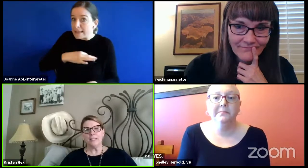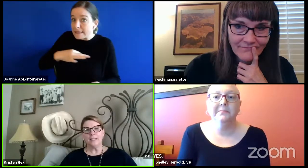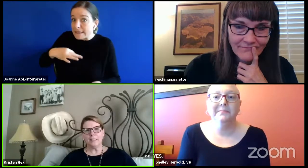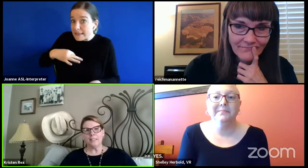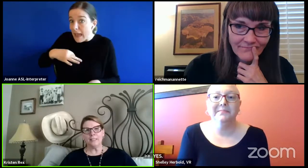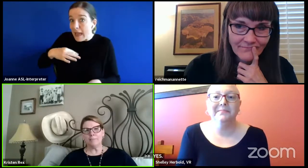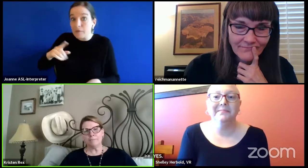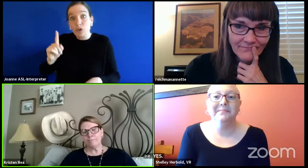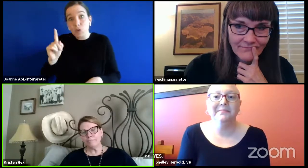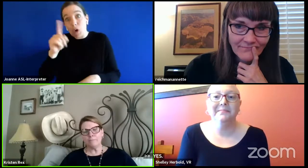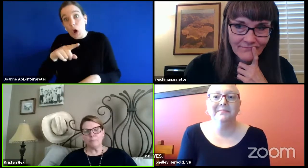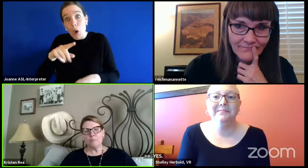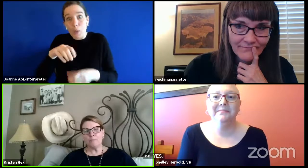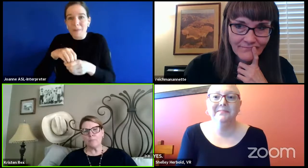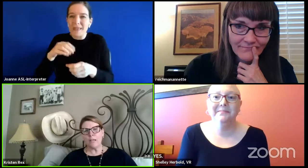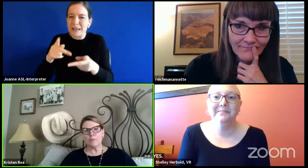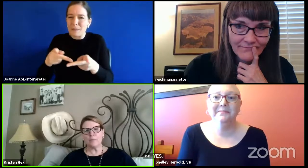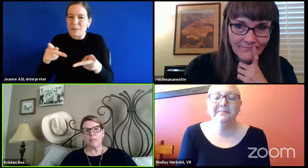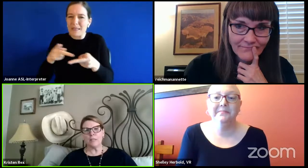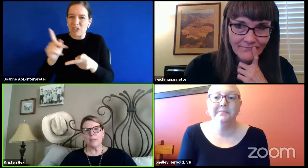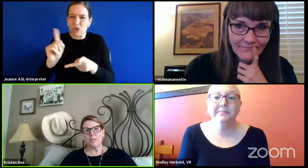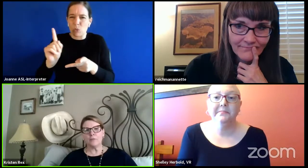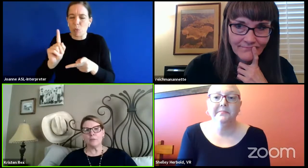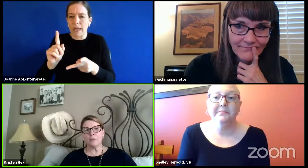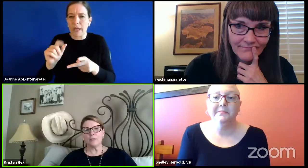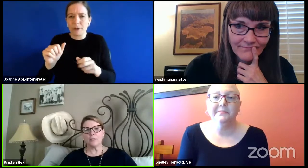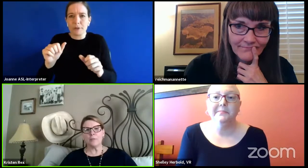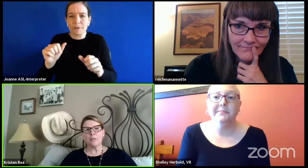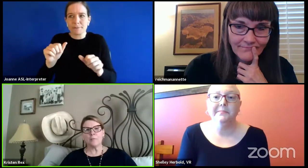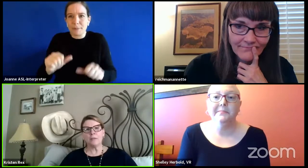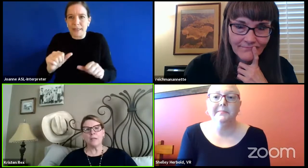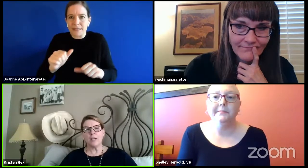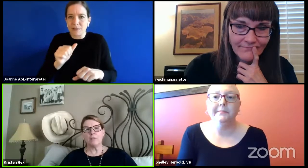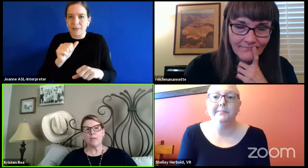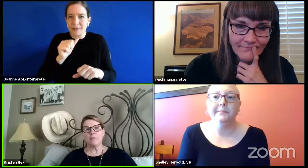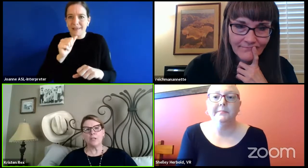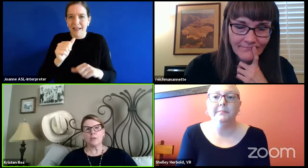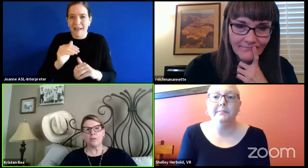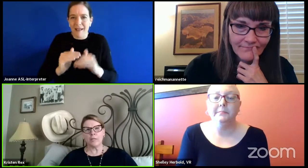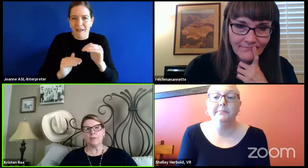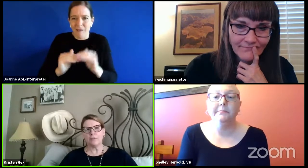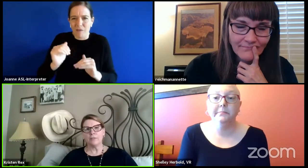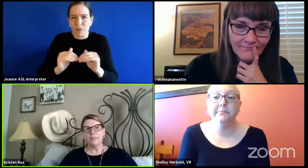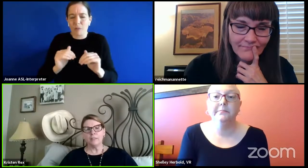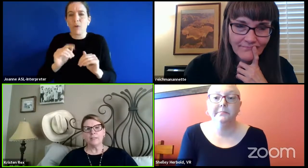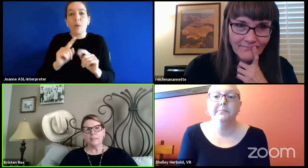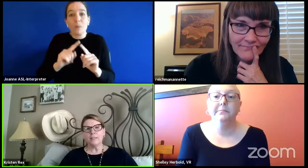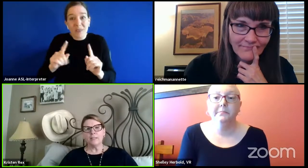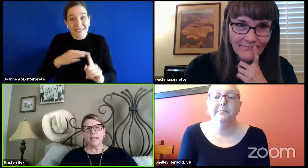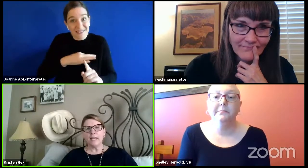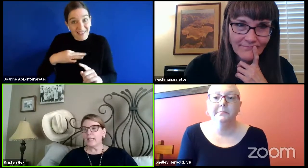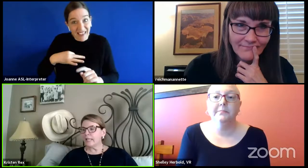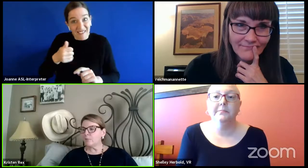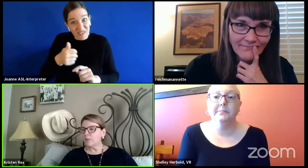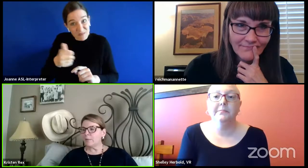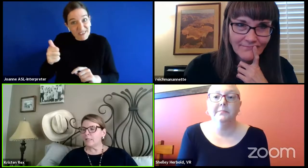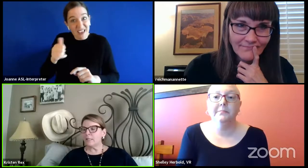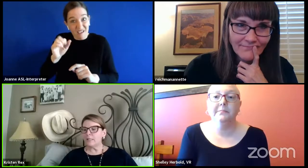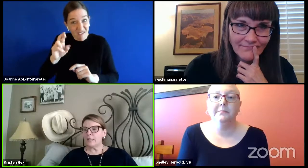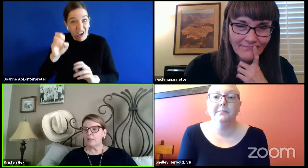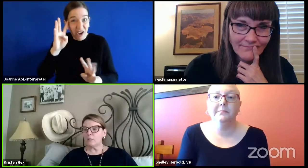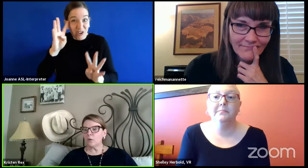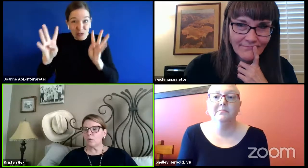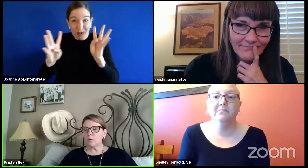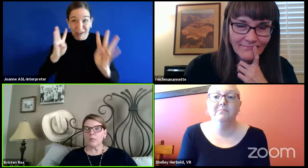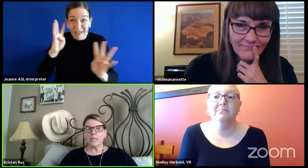would have to be uncomfortable or something, but they are being very creative. And I can probably